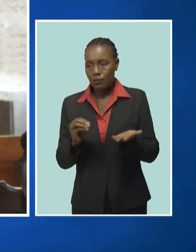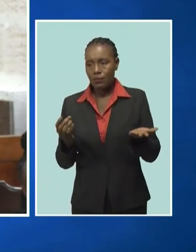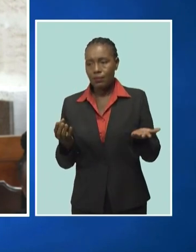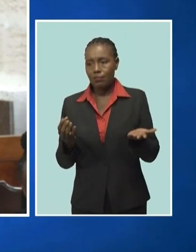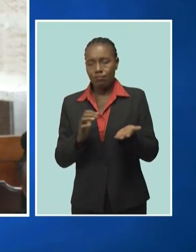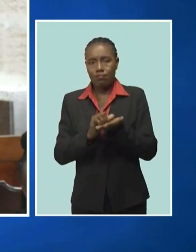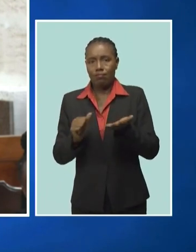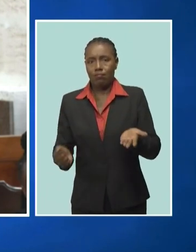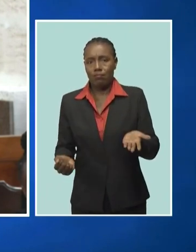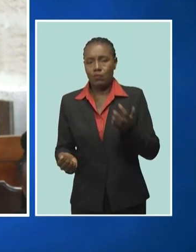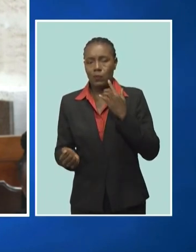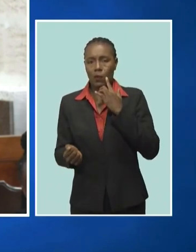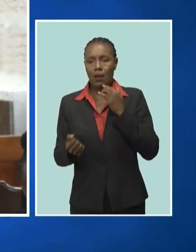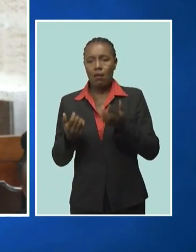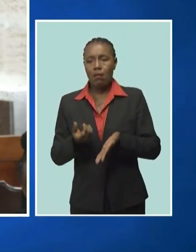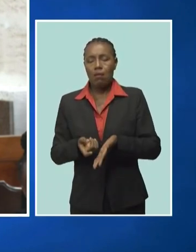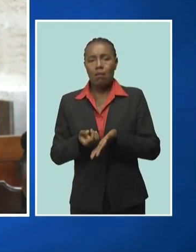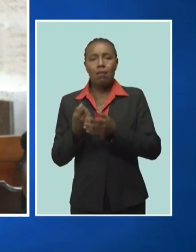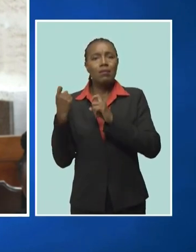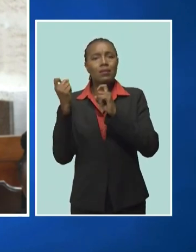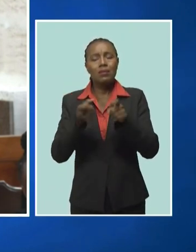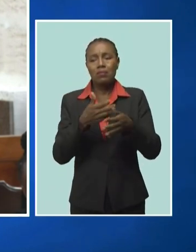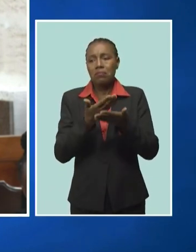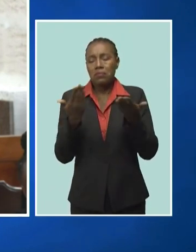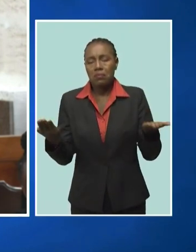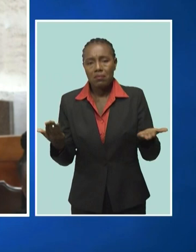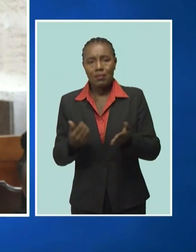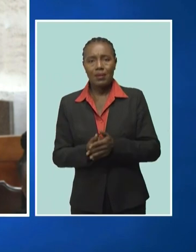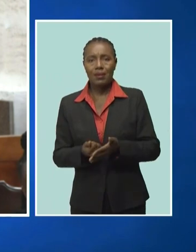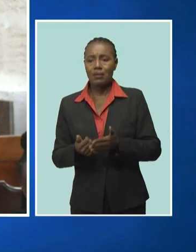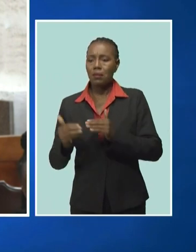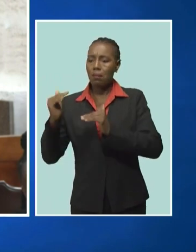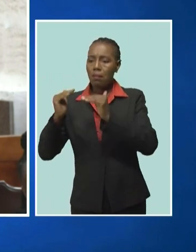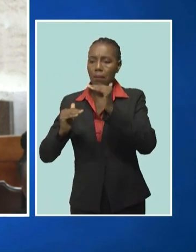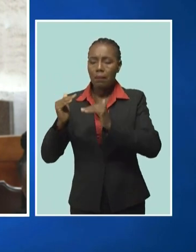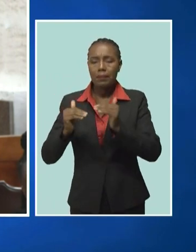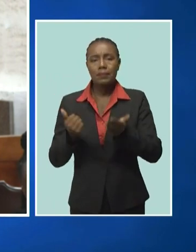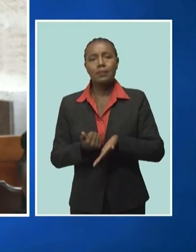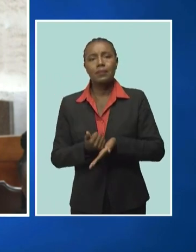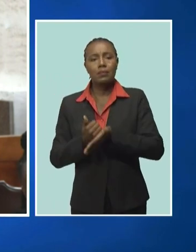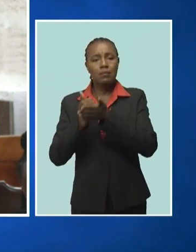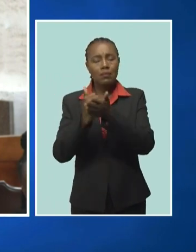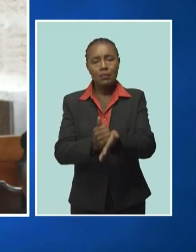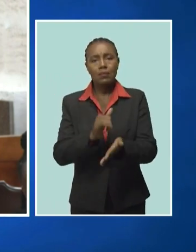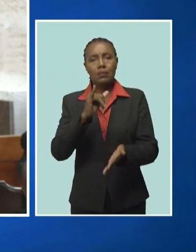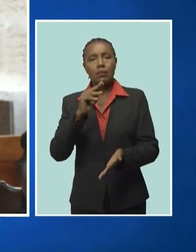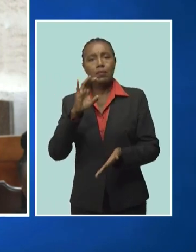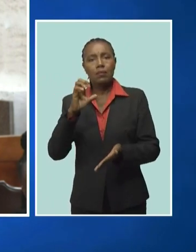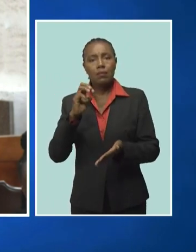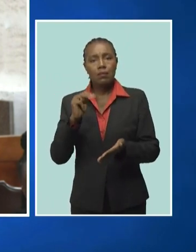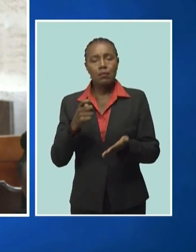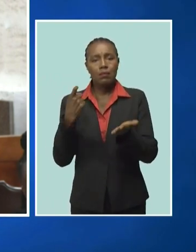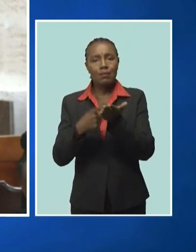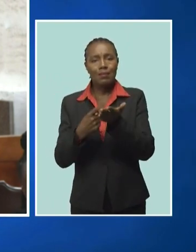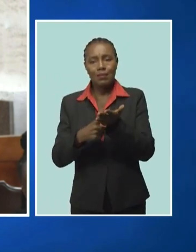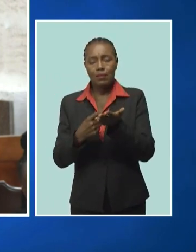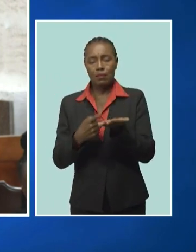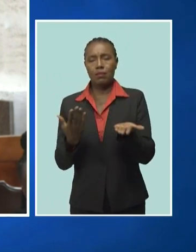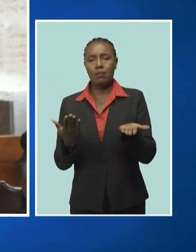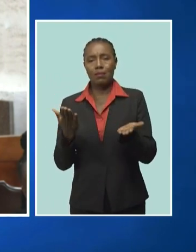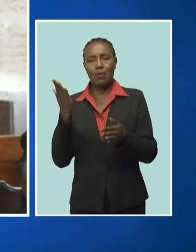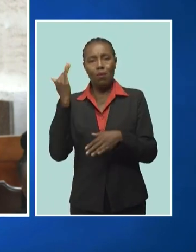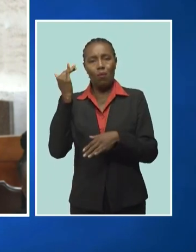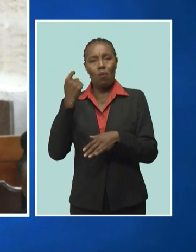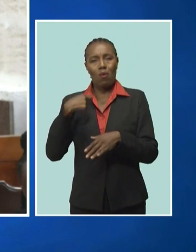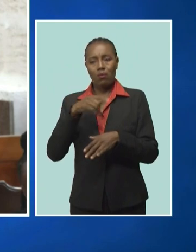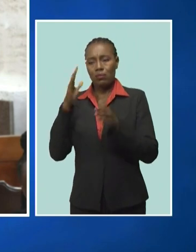some recognition or some incentive or some balancing out in terms of the income tax as to why we should